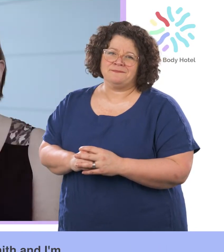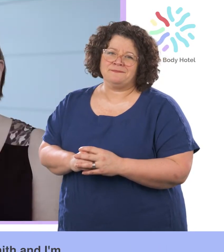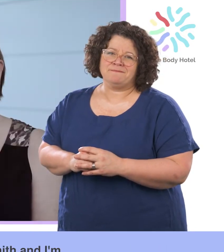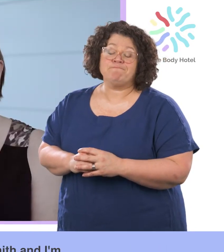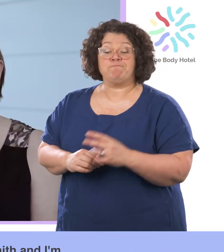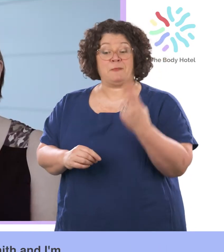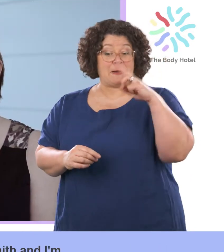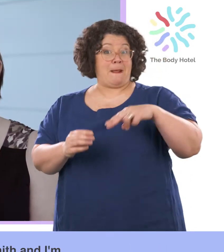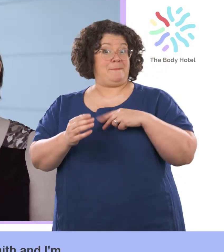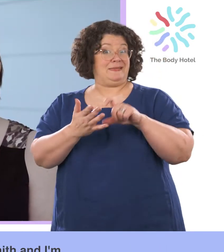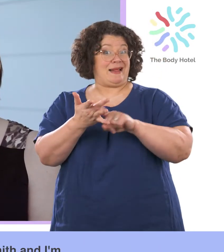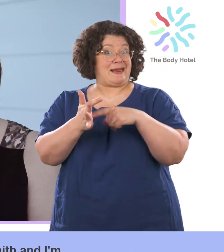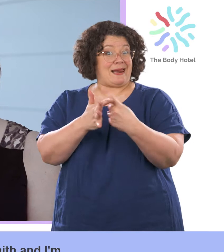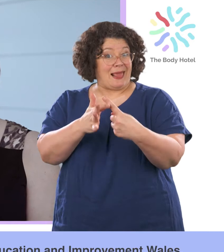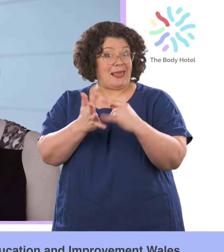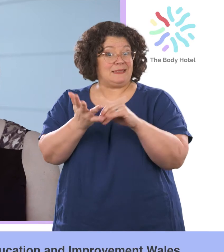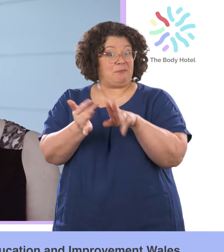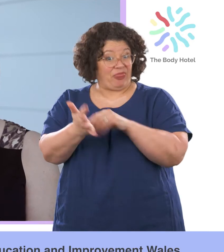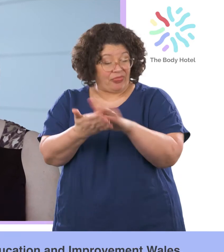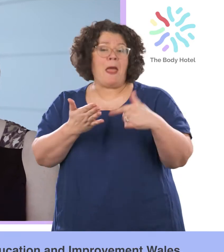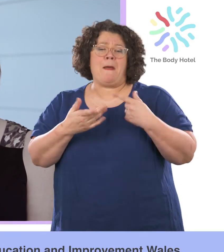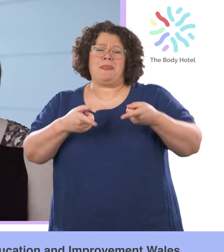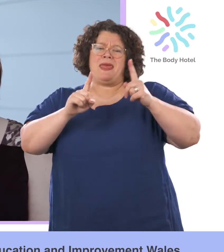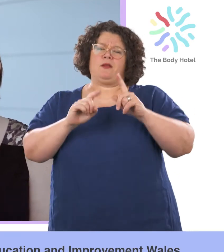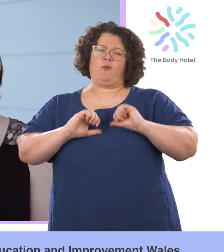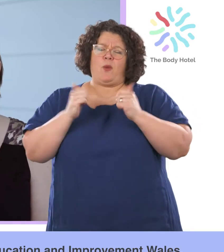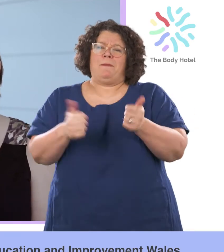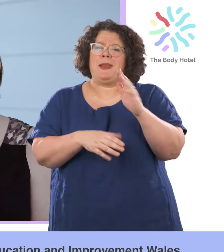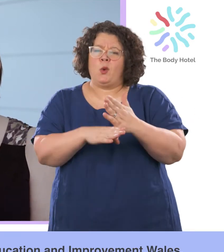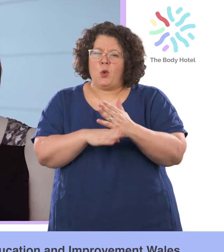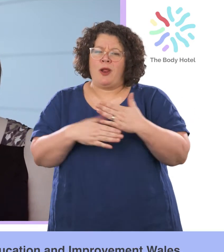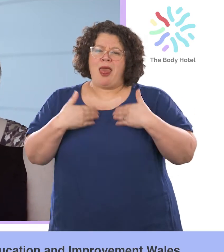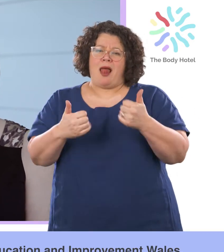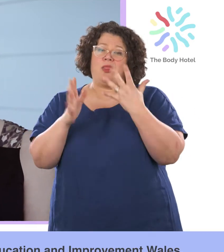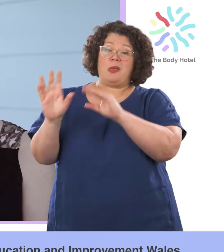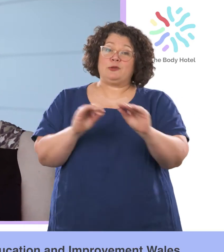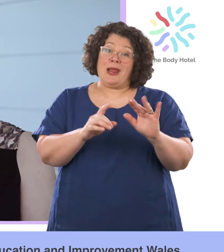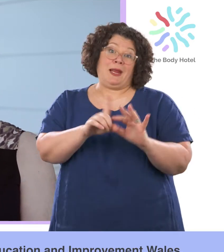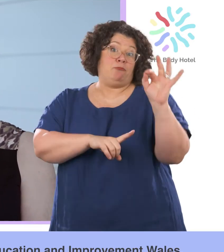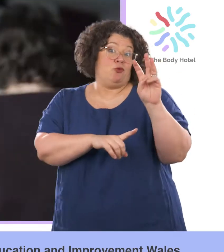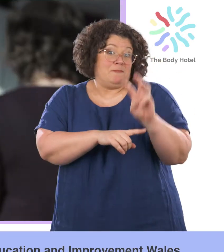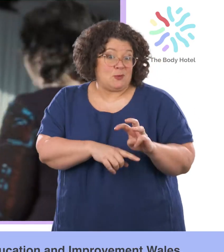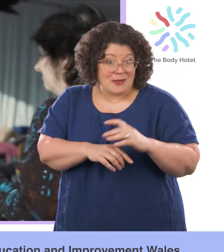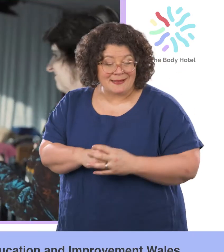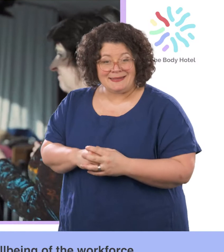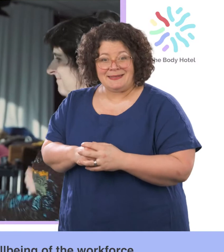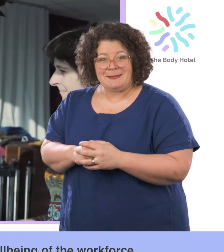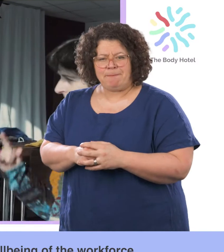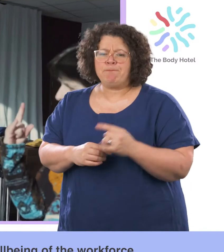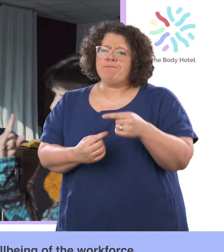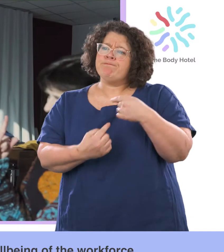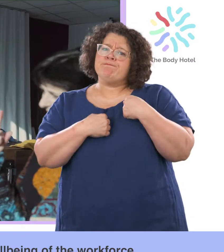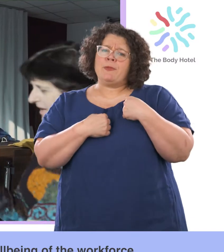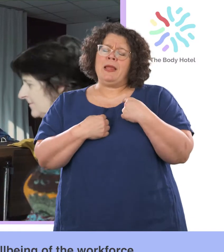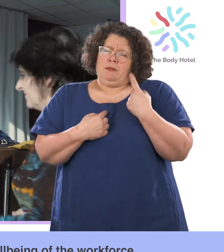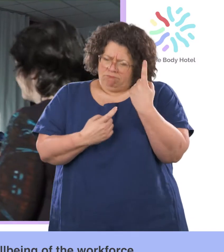My name is Claire Smith and I'm the head of well-being at work in Health Education and Improvement Wales. We consider